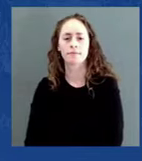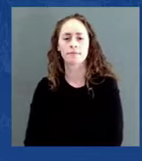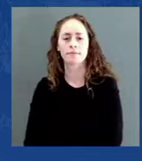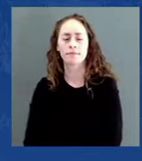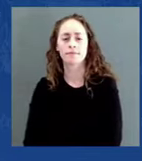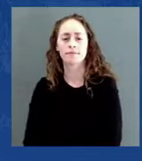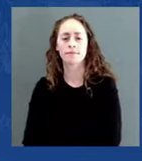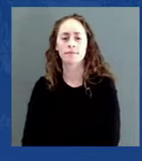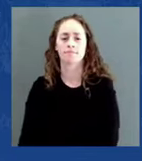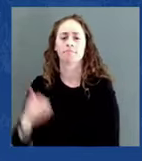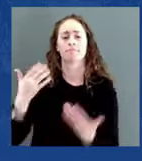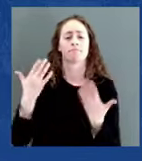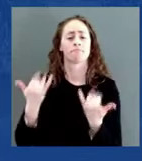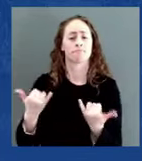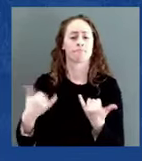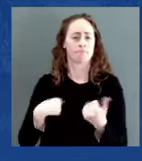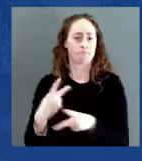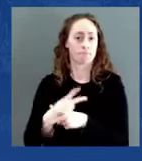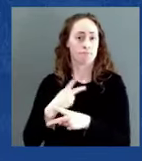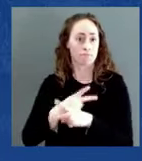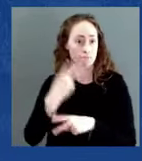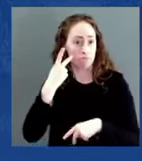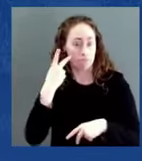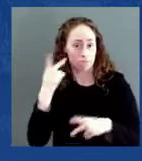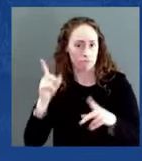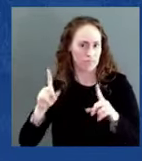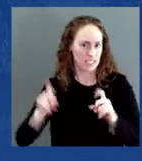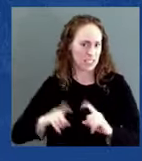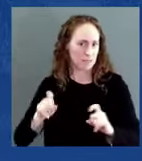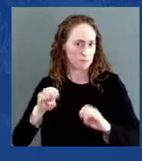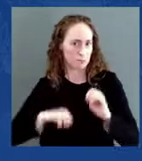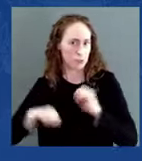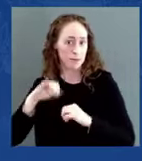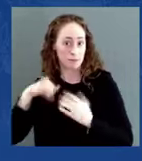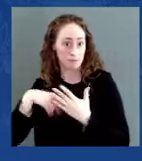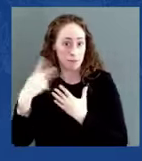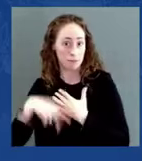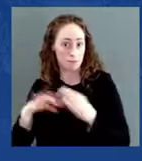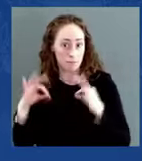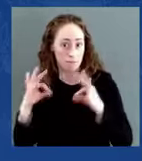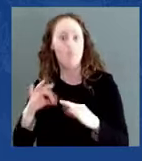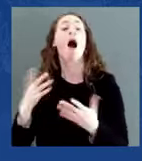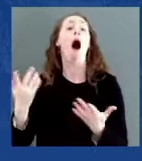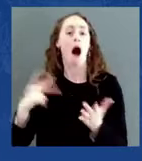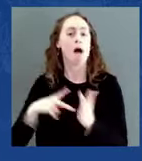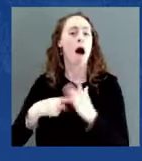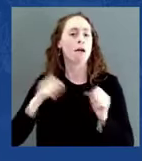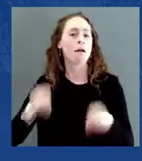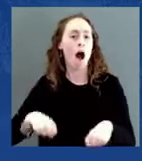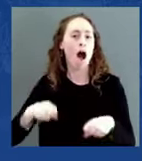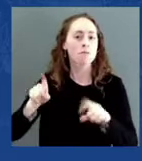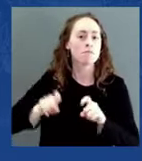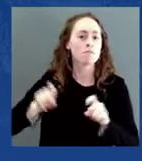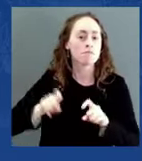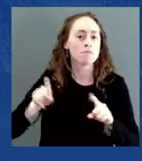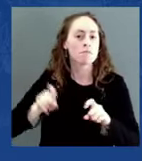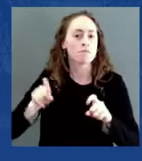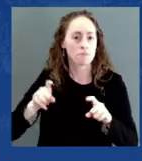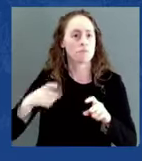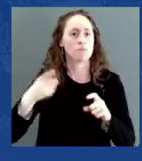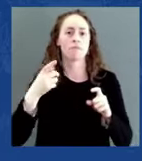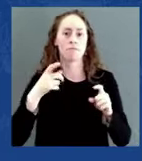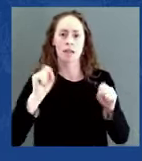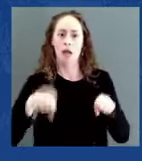is. This is a process. We want our children in school, and we're going to take new steps to make sure they stay stays that way.